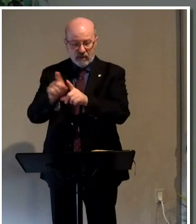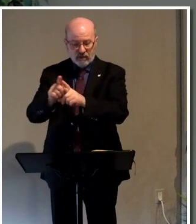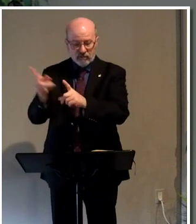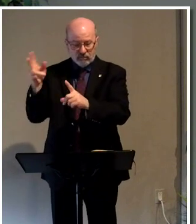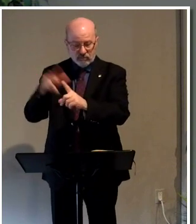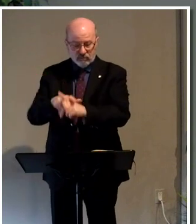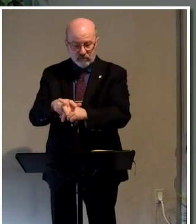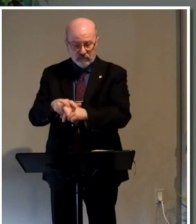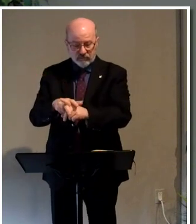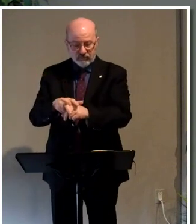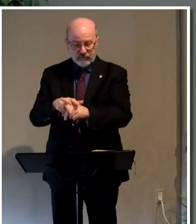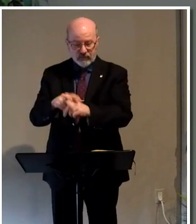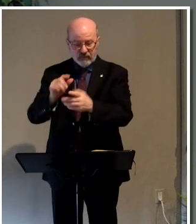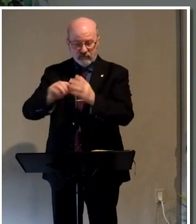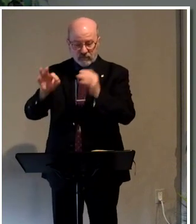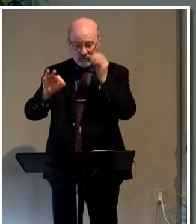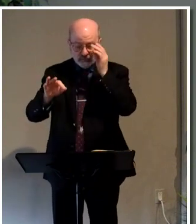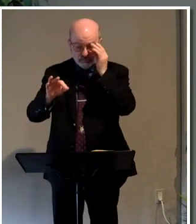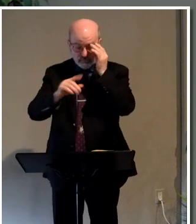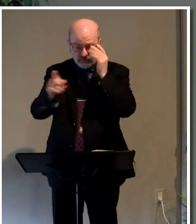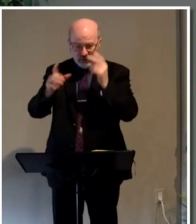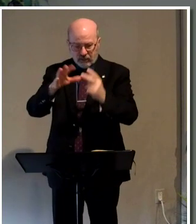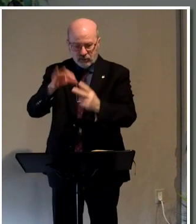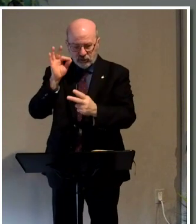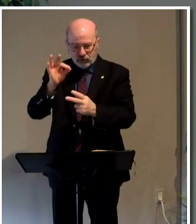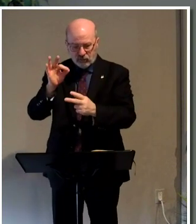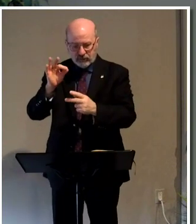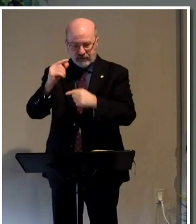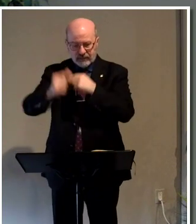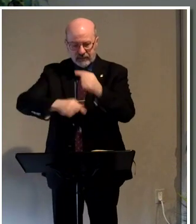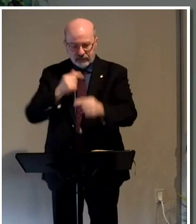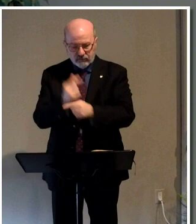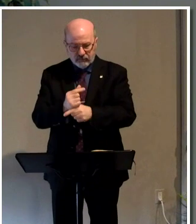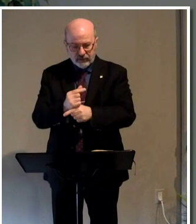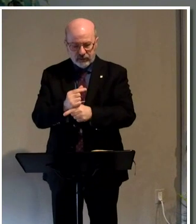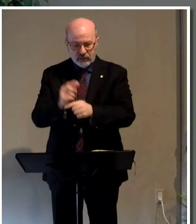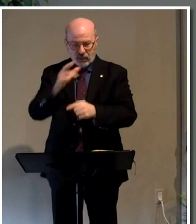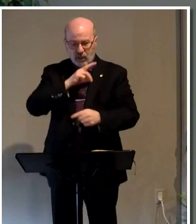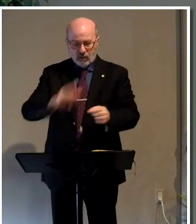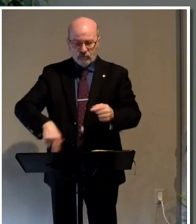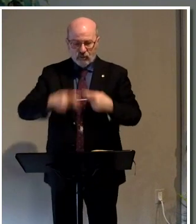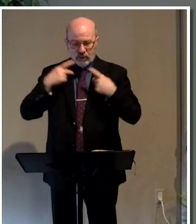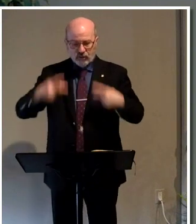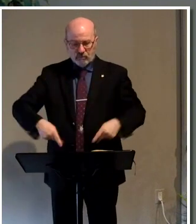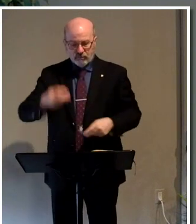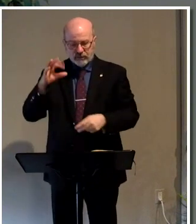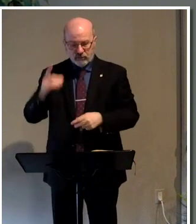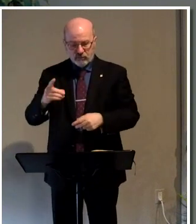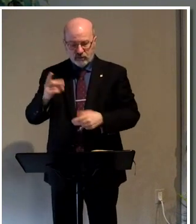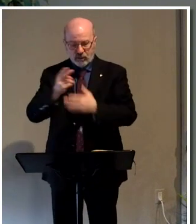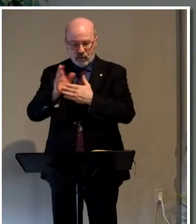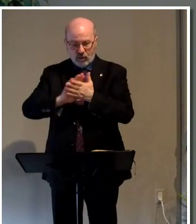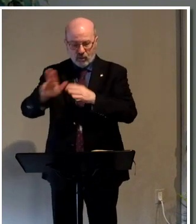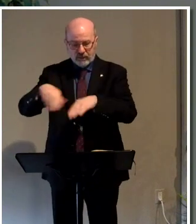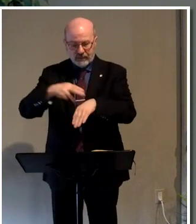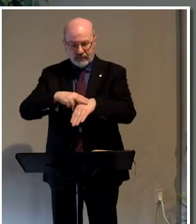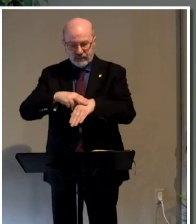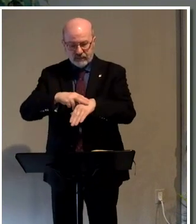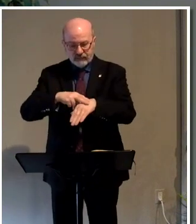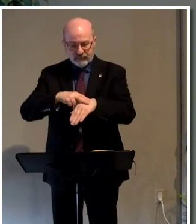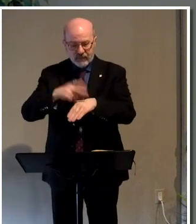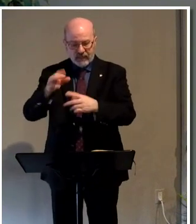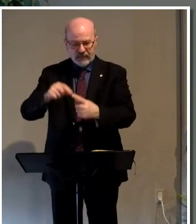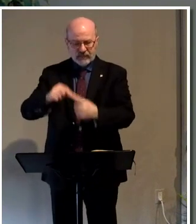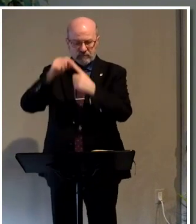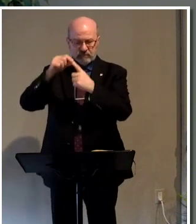they were appointed. And then verse nine. But ye are a chosen generation, a royal priesthood and holy nation,